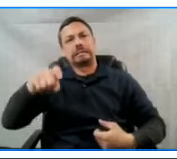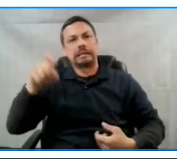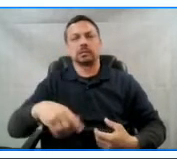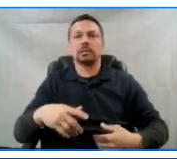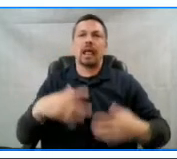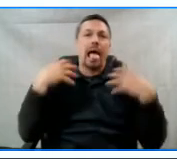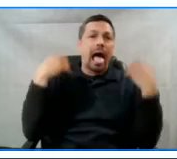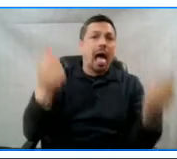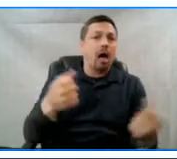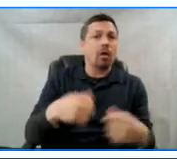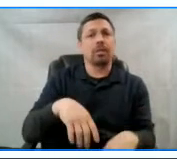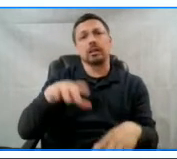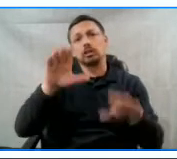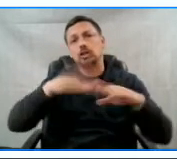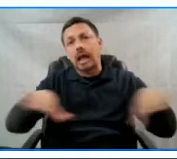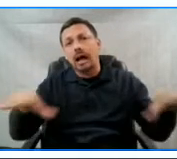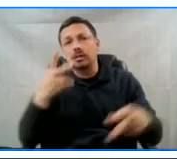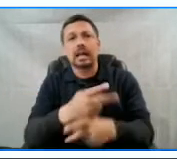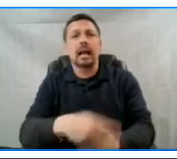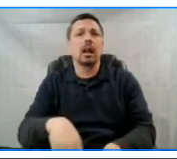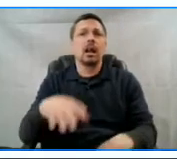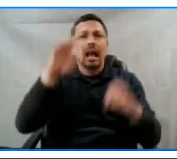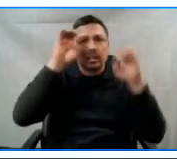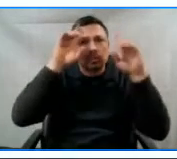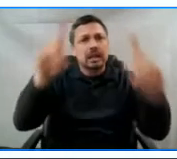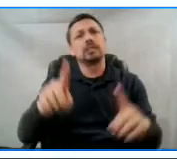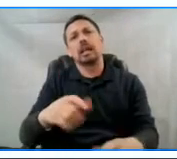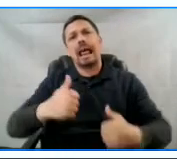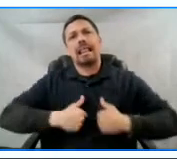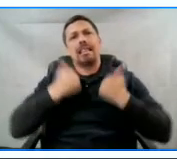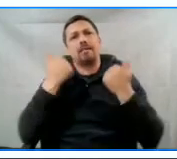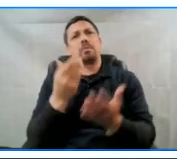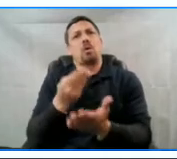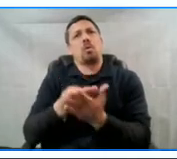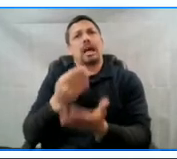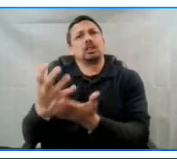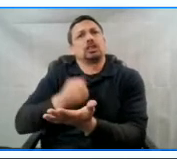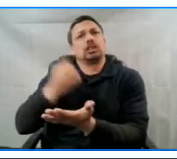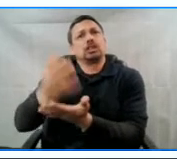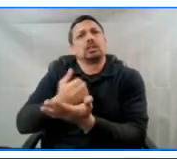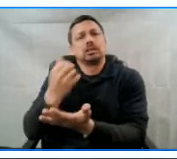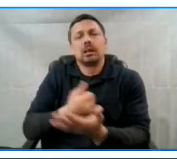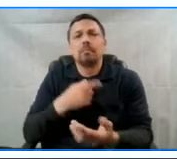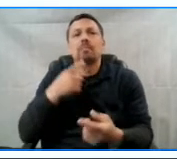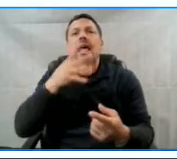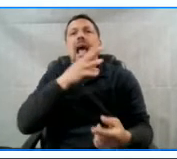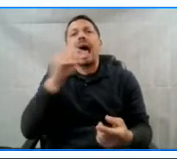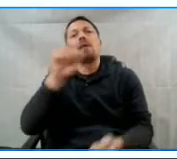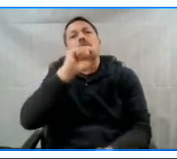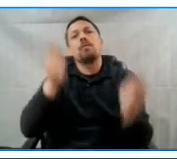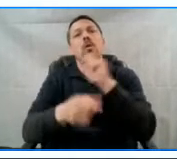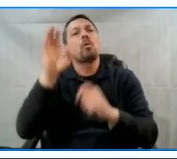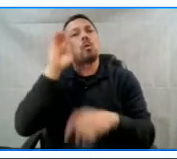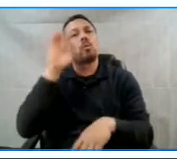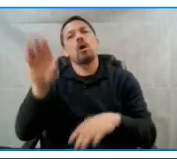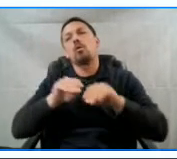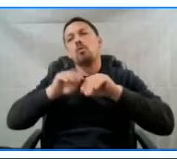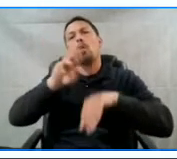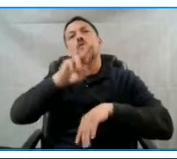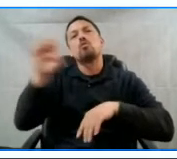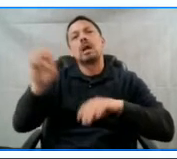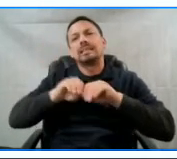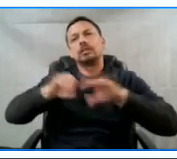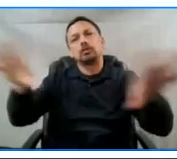education and livable wages, and a move towards structural reforms that will radically redistribute wealth in